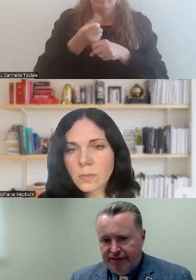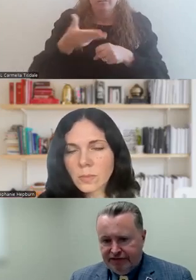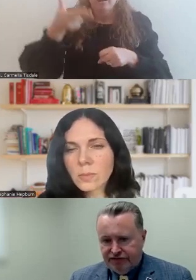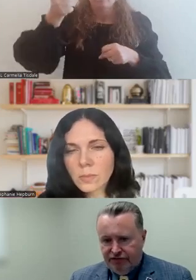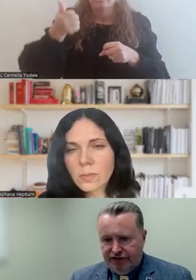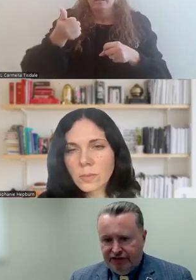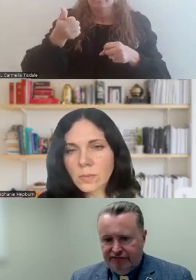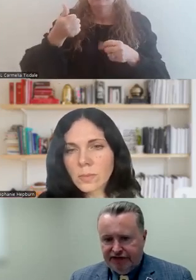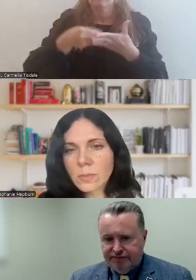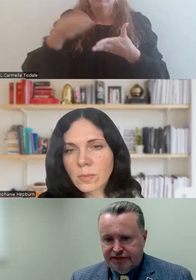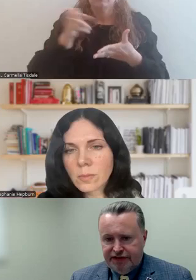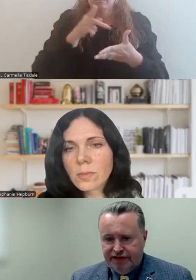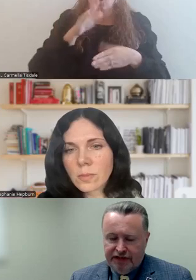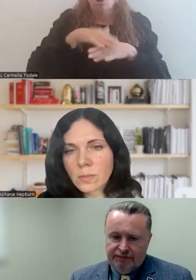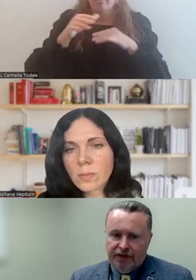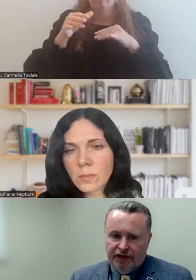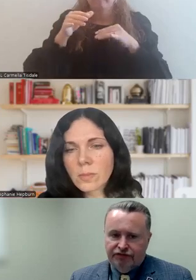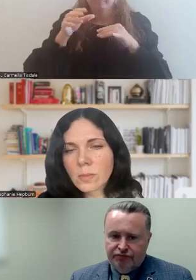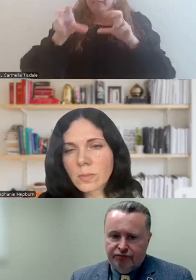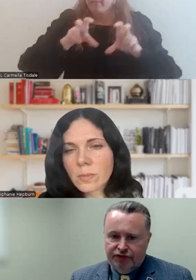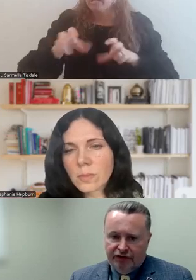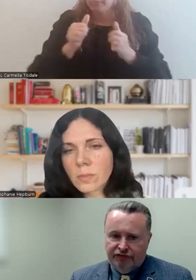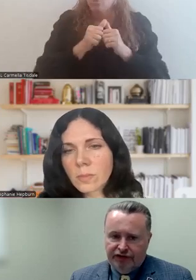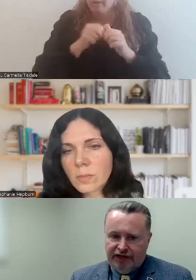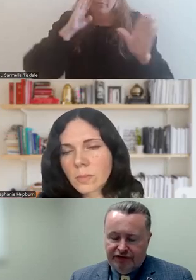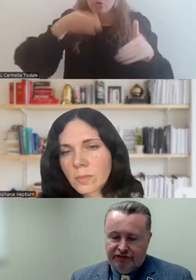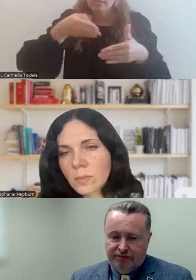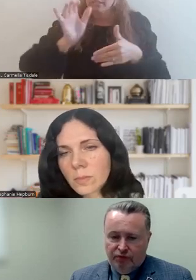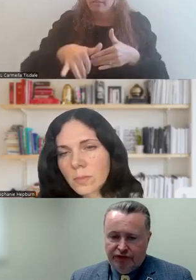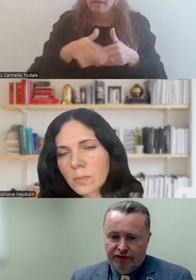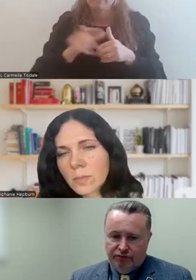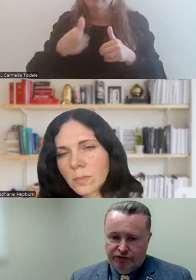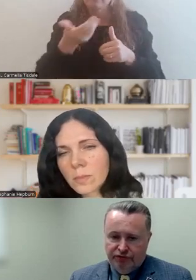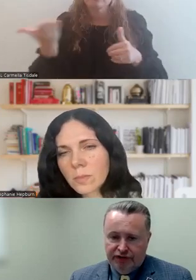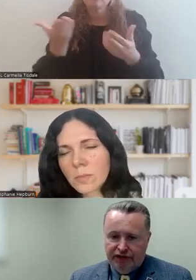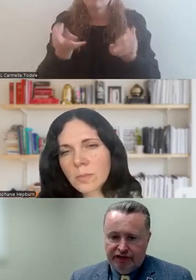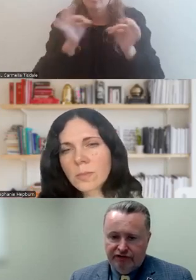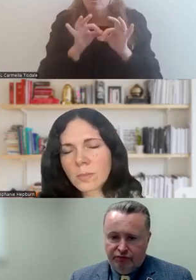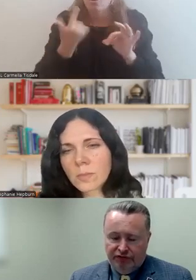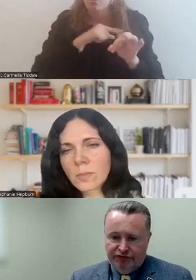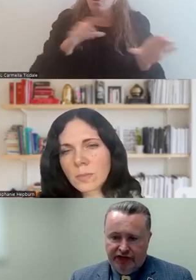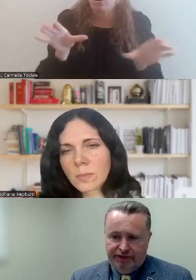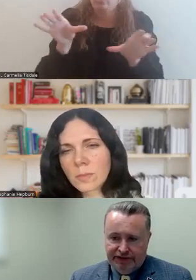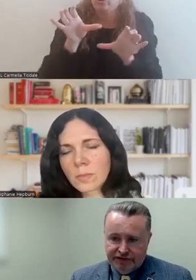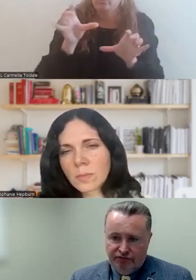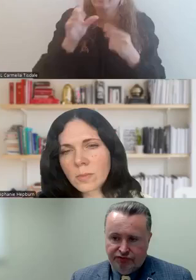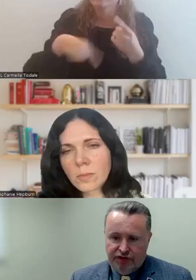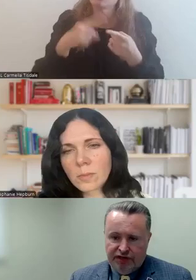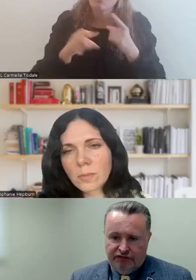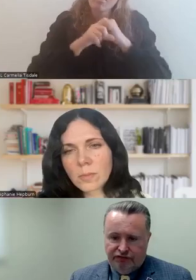by these targeted investments. And the other thing that I think is important that we're doing is once the